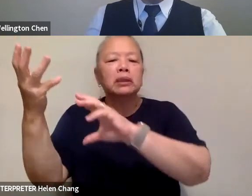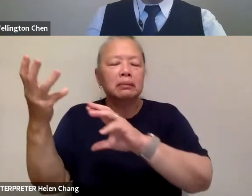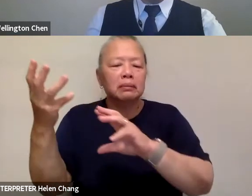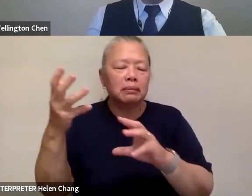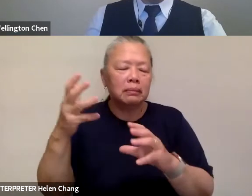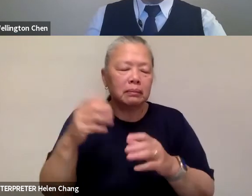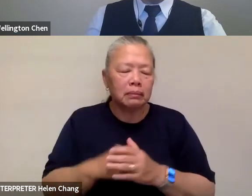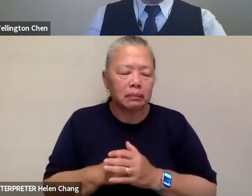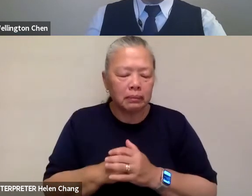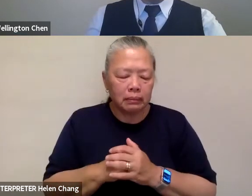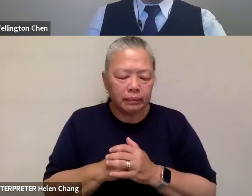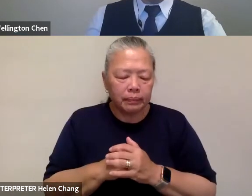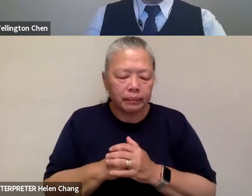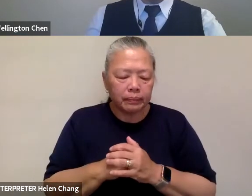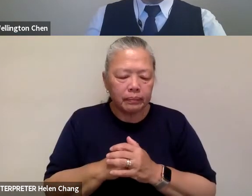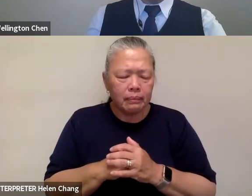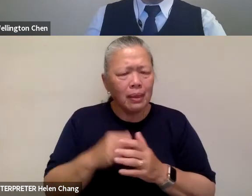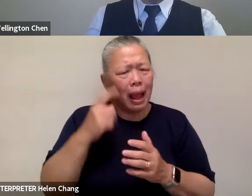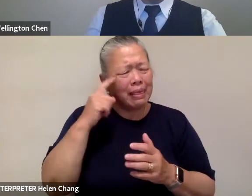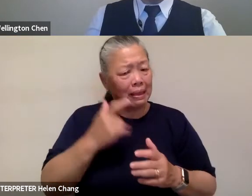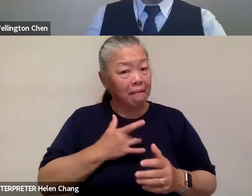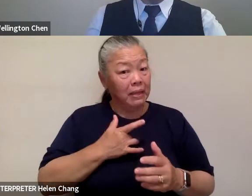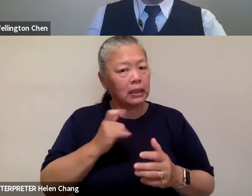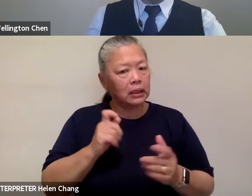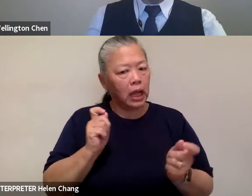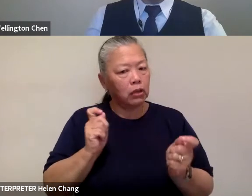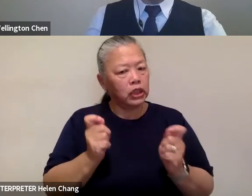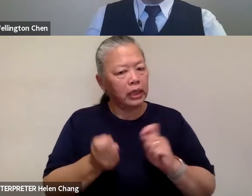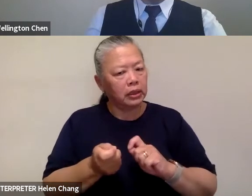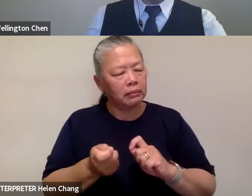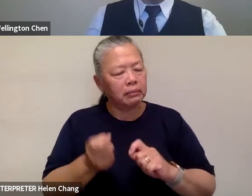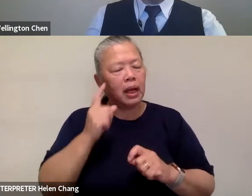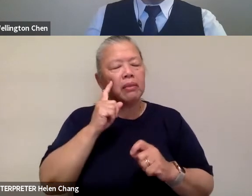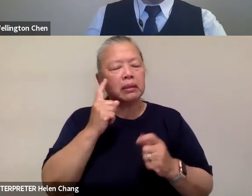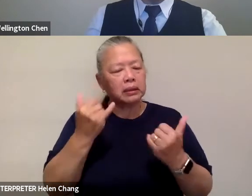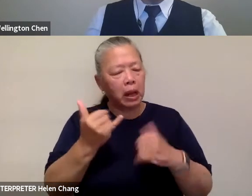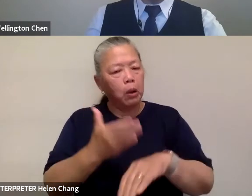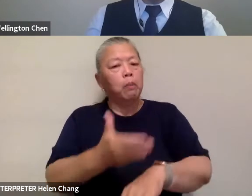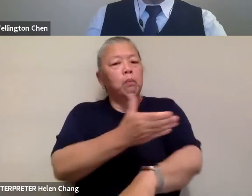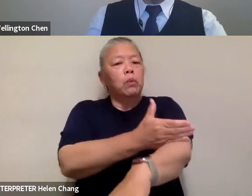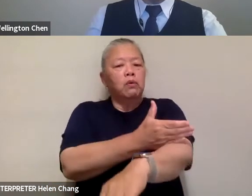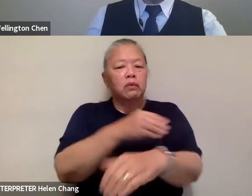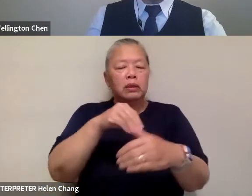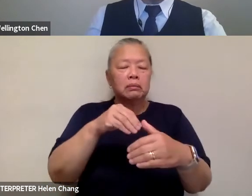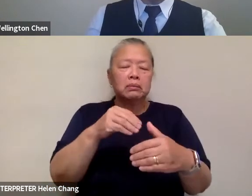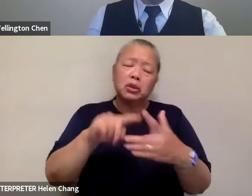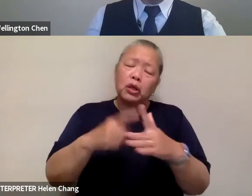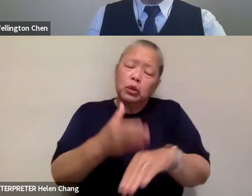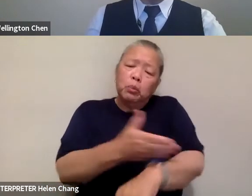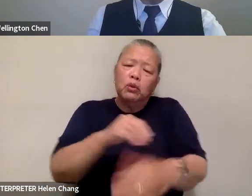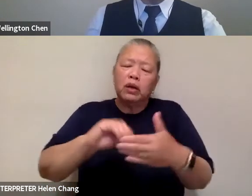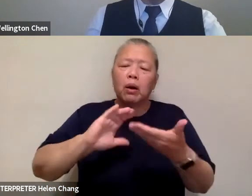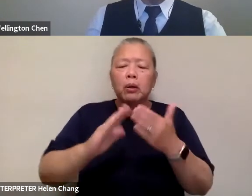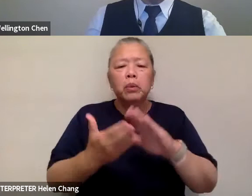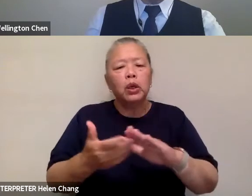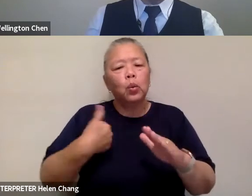think that's changing and I think that's changing for the better for our community that we we are being vocal